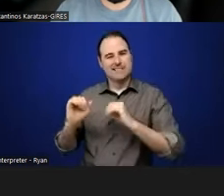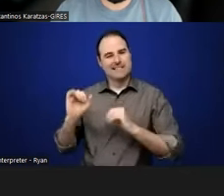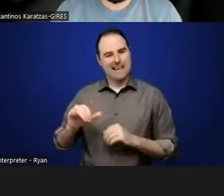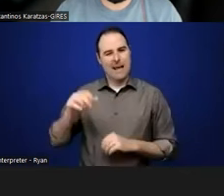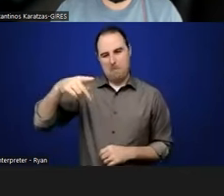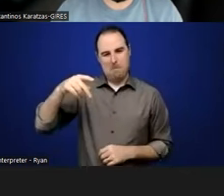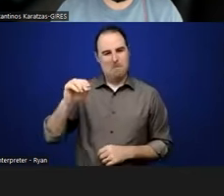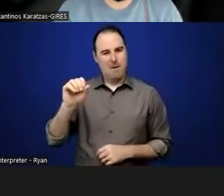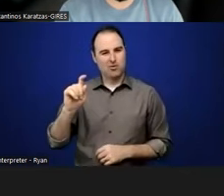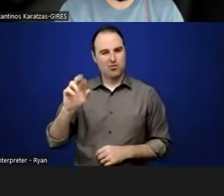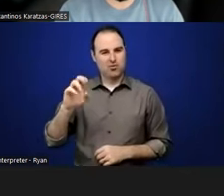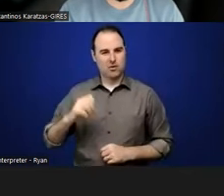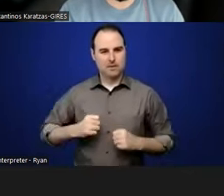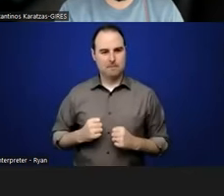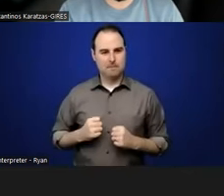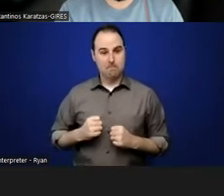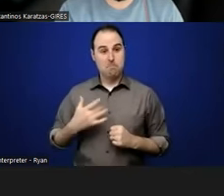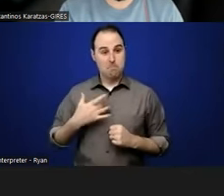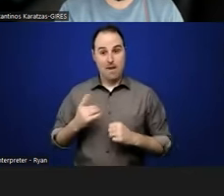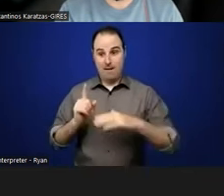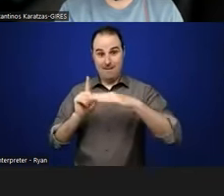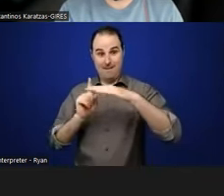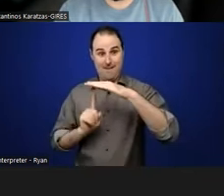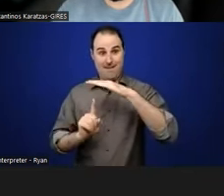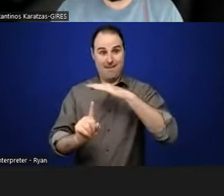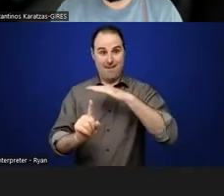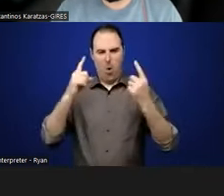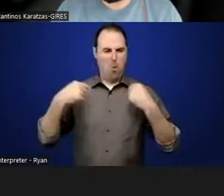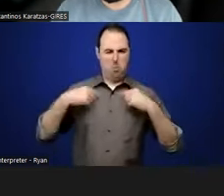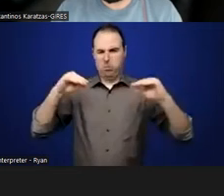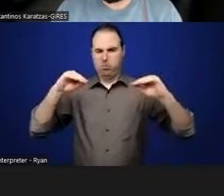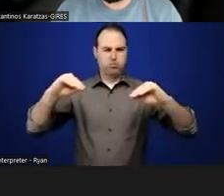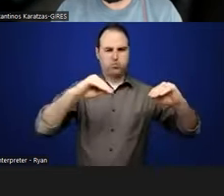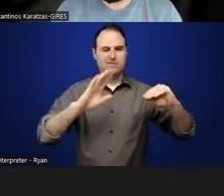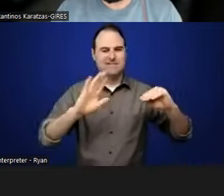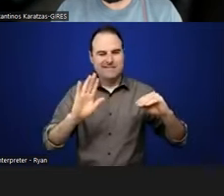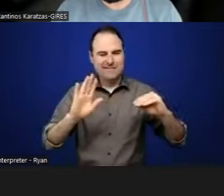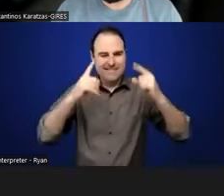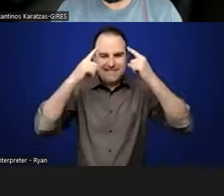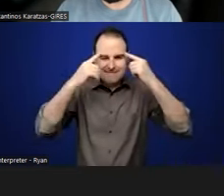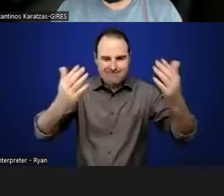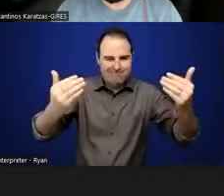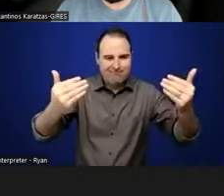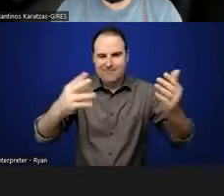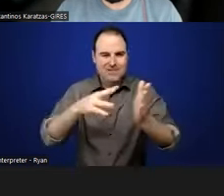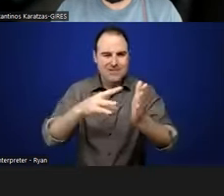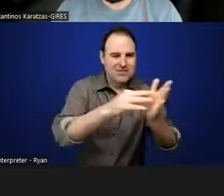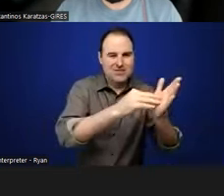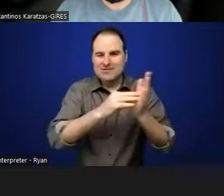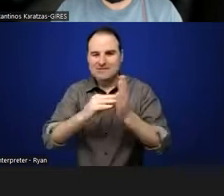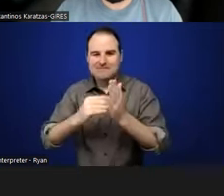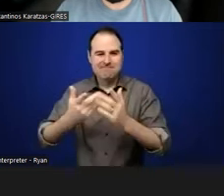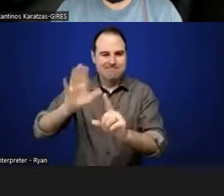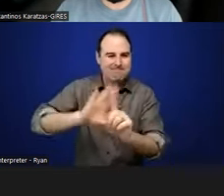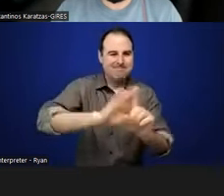when we enter into spaces and make work with people, not make work about people. And I think that that has been one of the foundational things for some of the